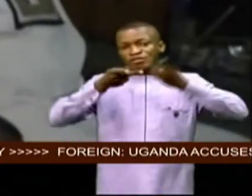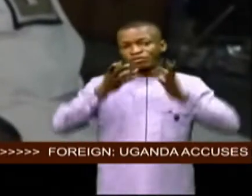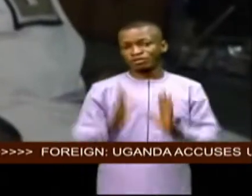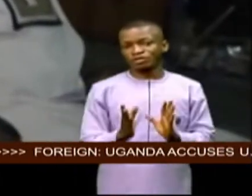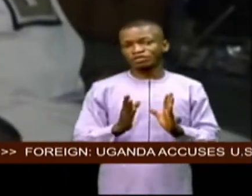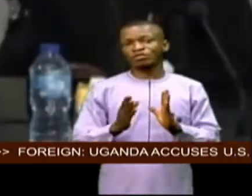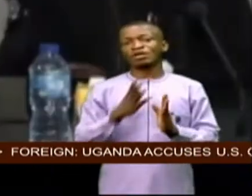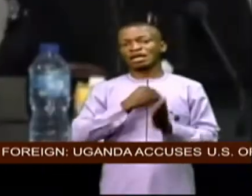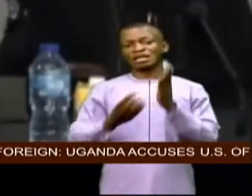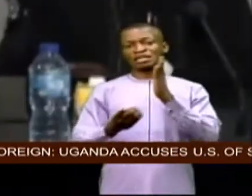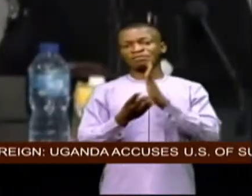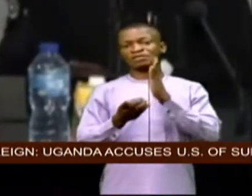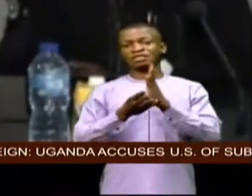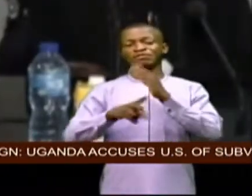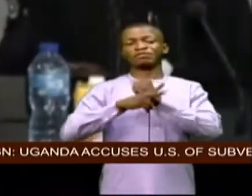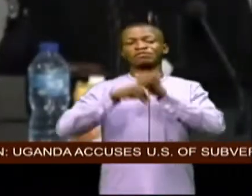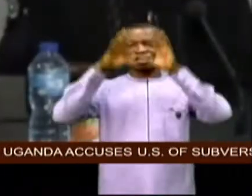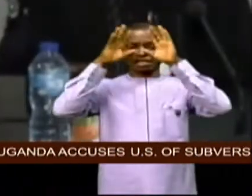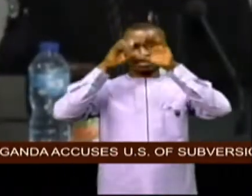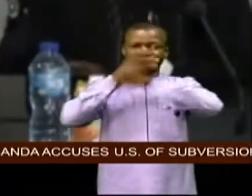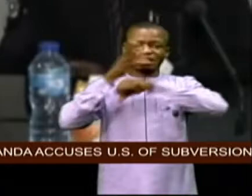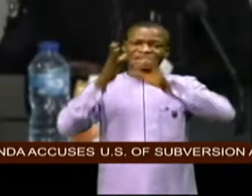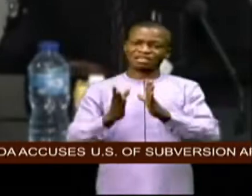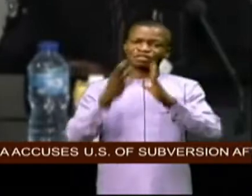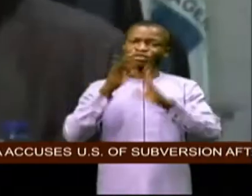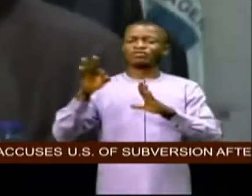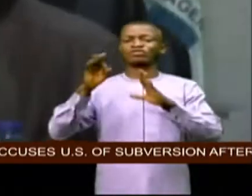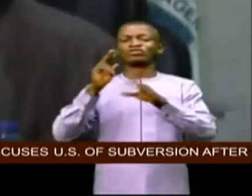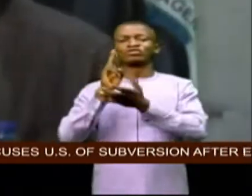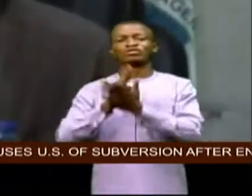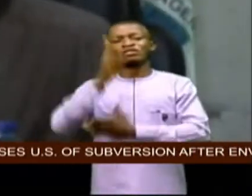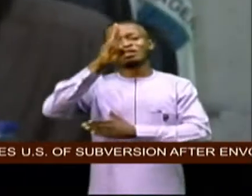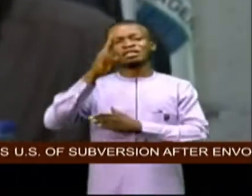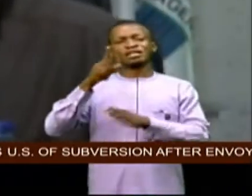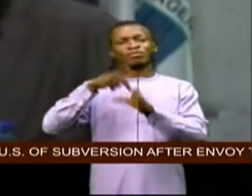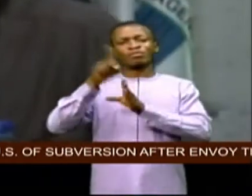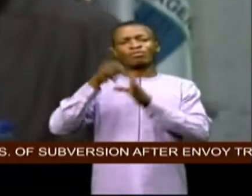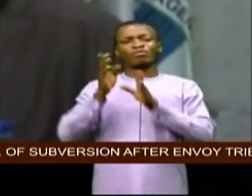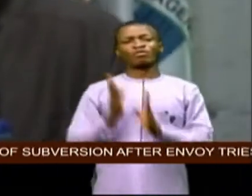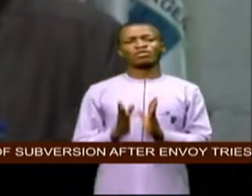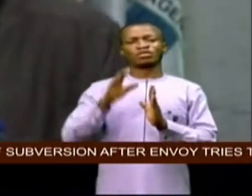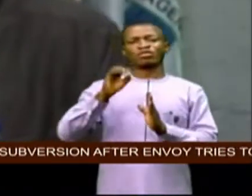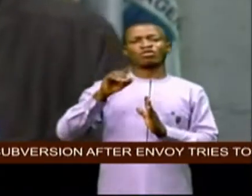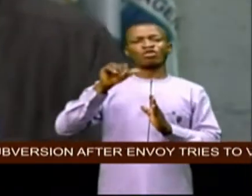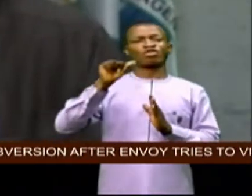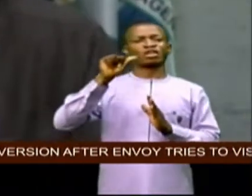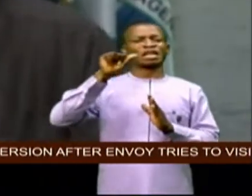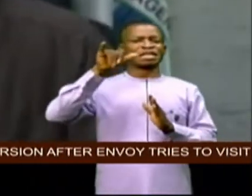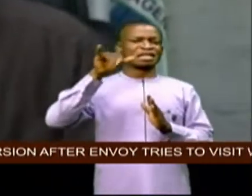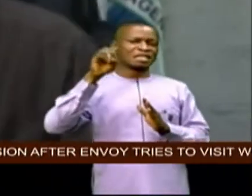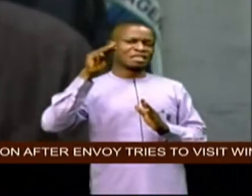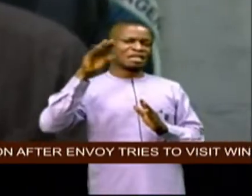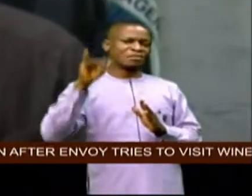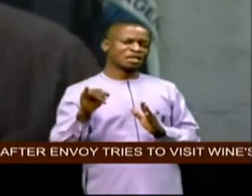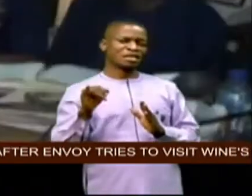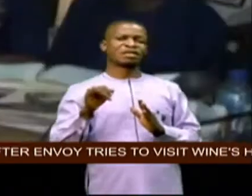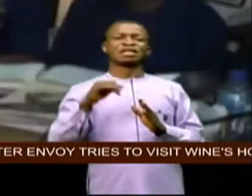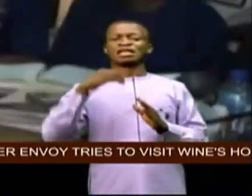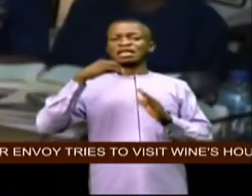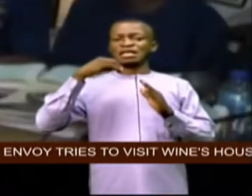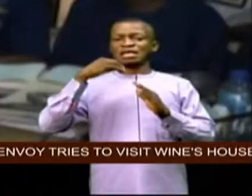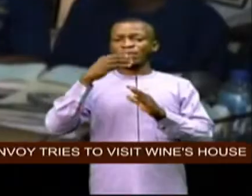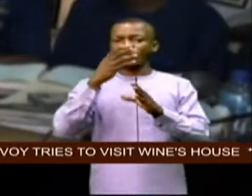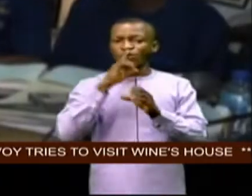and deputy vice chancellor of the university professor olayemi akirumi promised to assist the